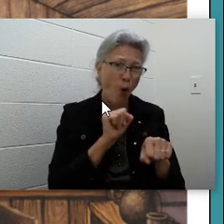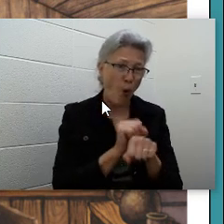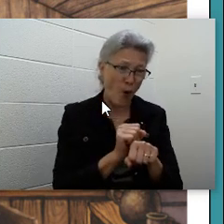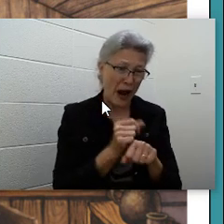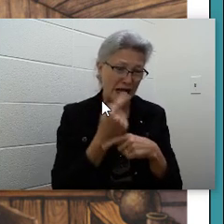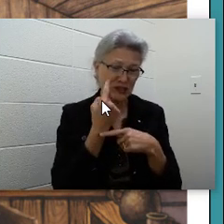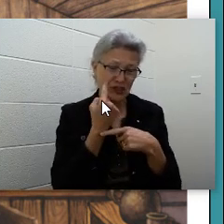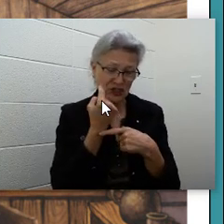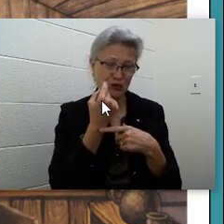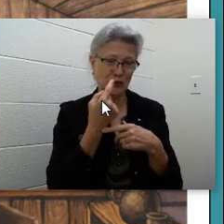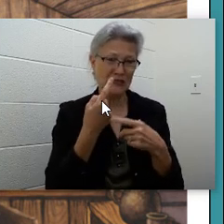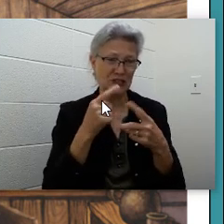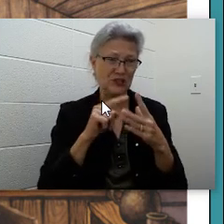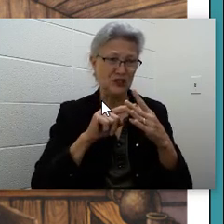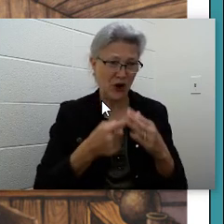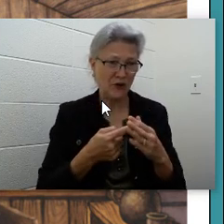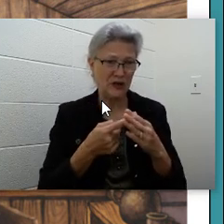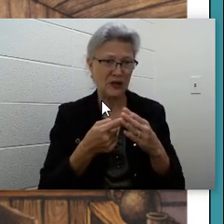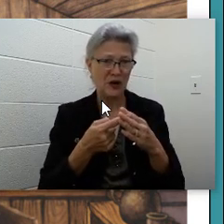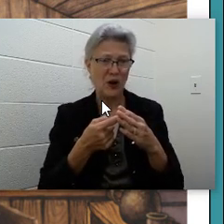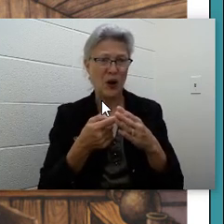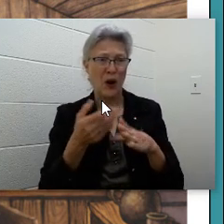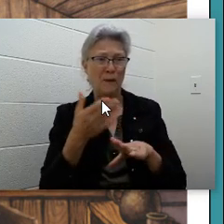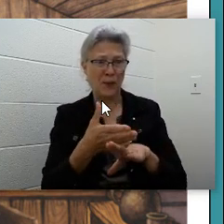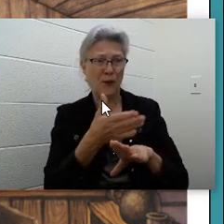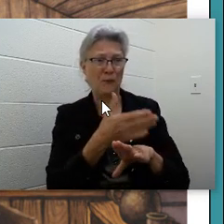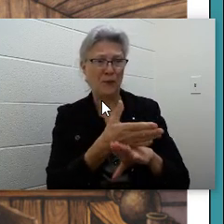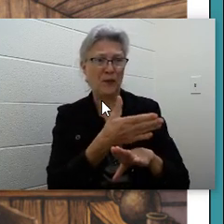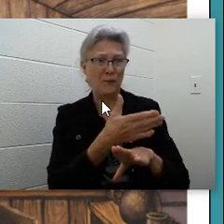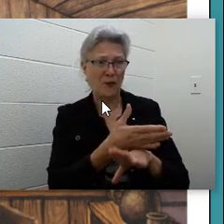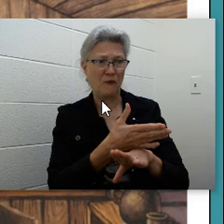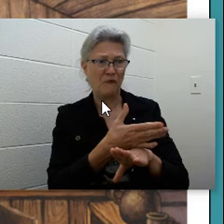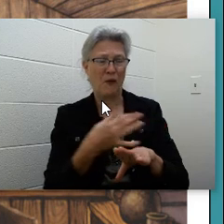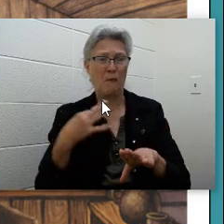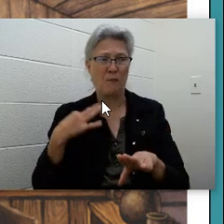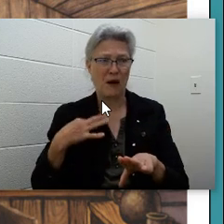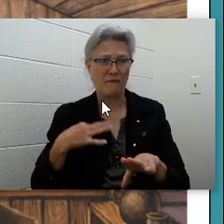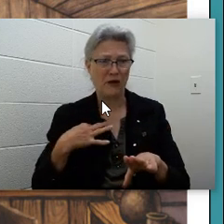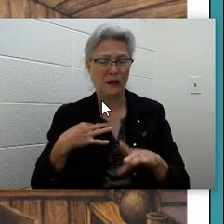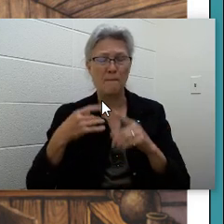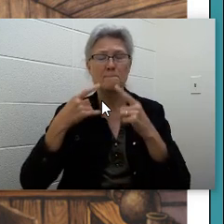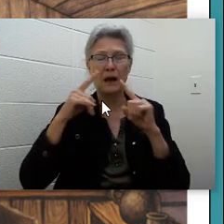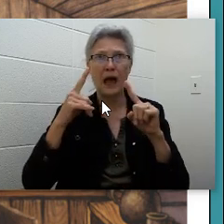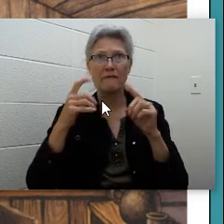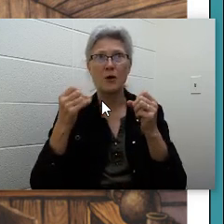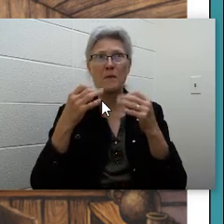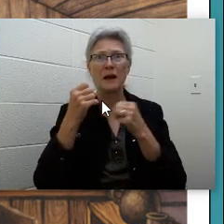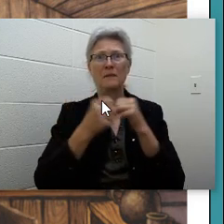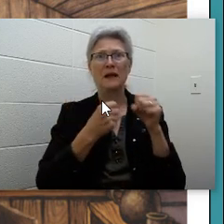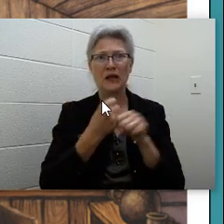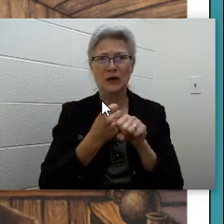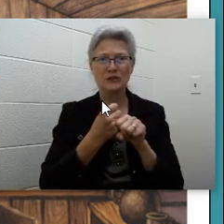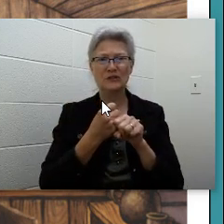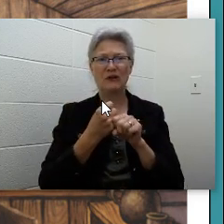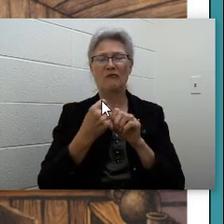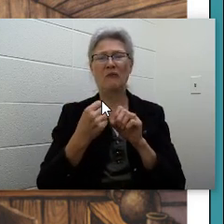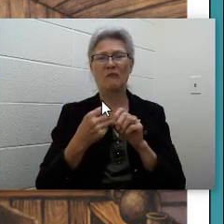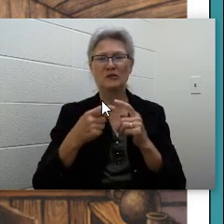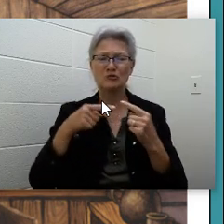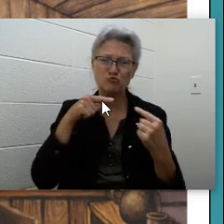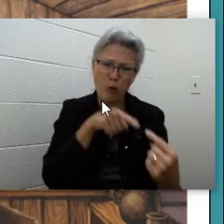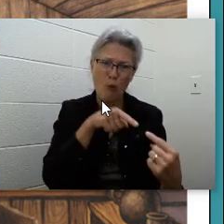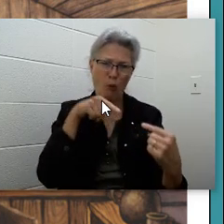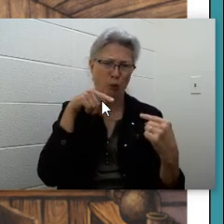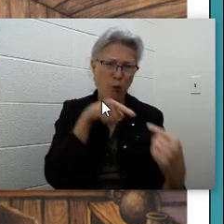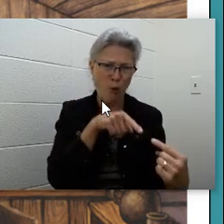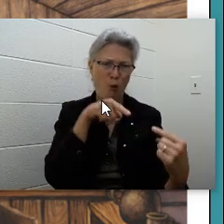starting to prosper at last, after so many years of, well, adversity is a mild word for